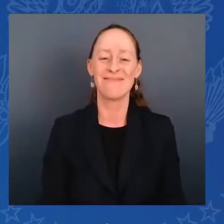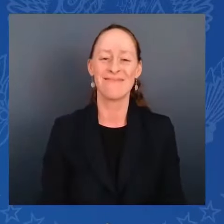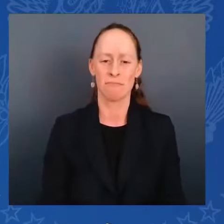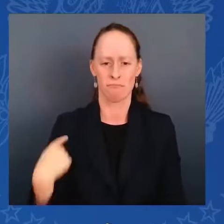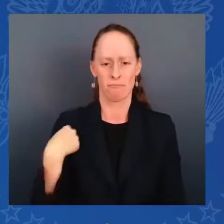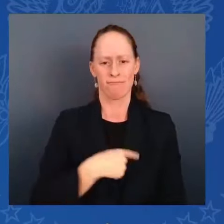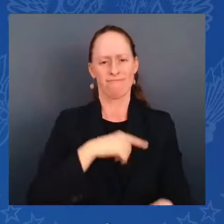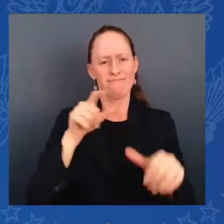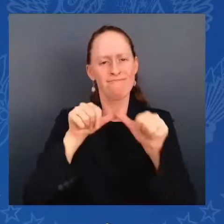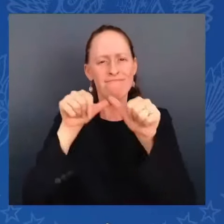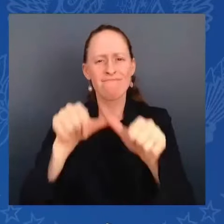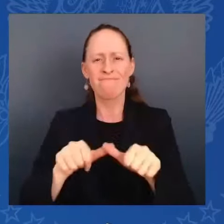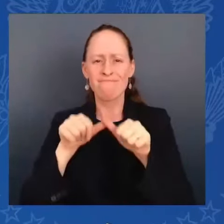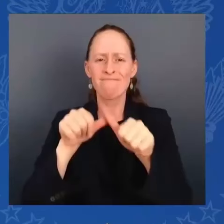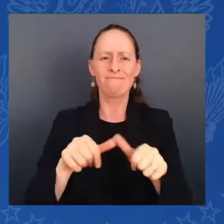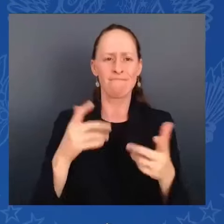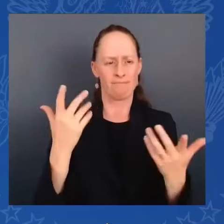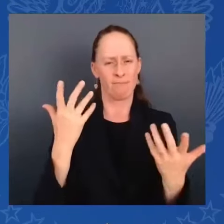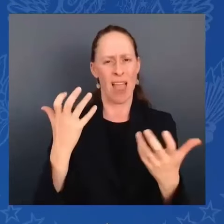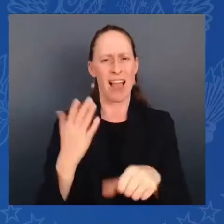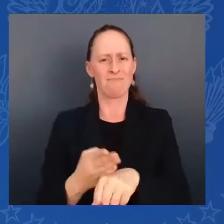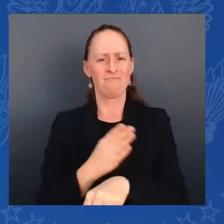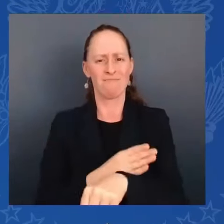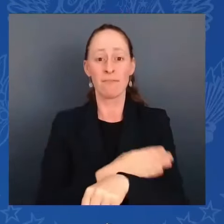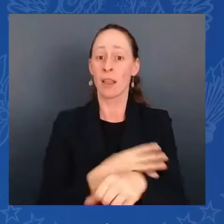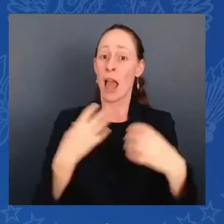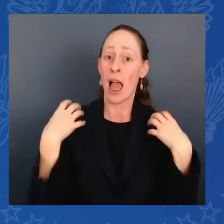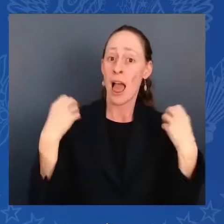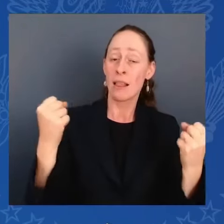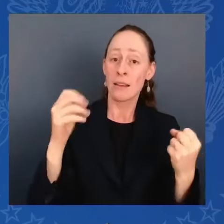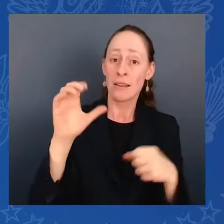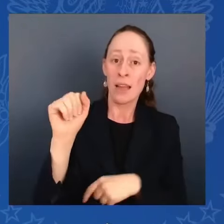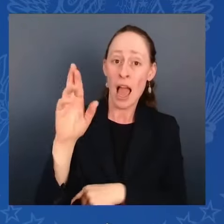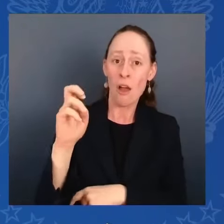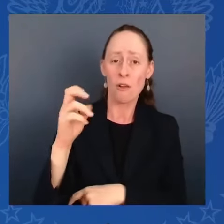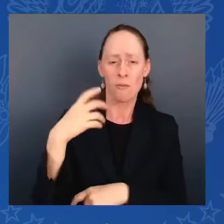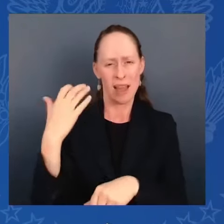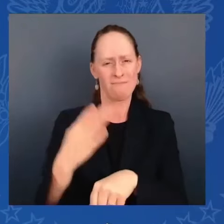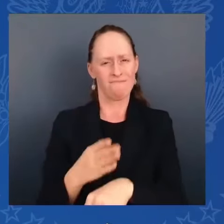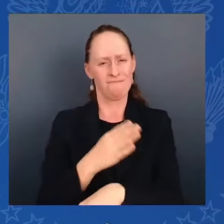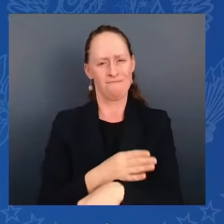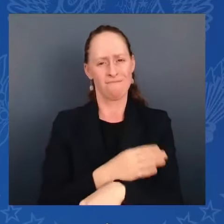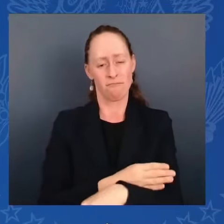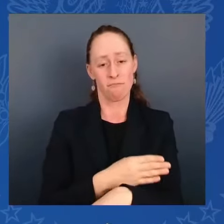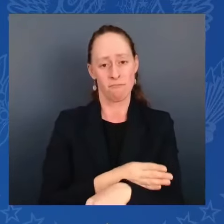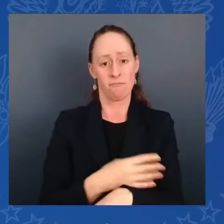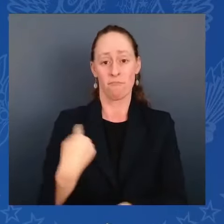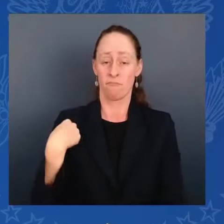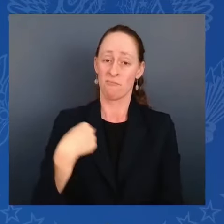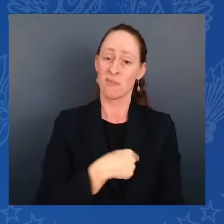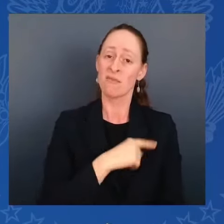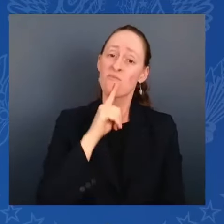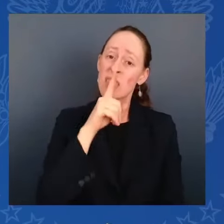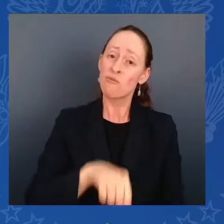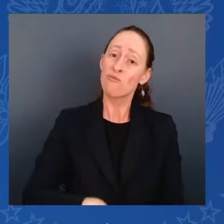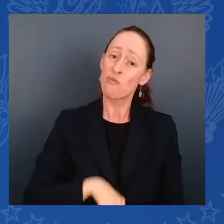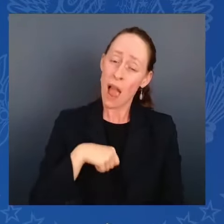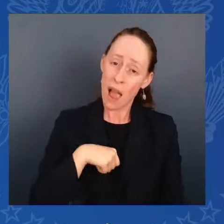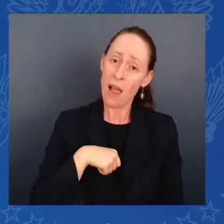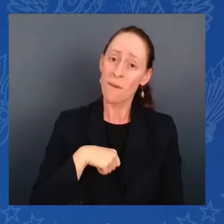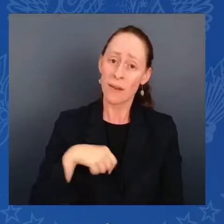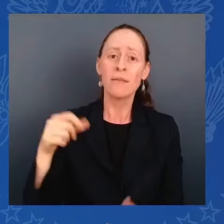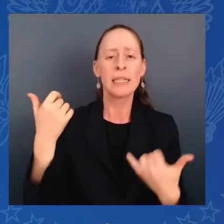we've done and what we've achieved. But we've still got a lot more to do. And we won't let up. So I want to say thanks